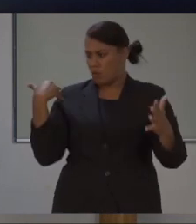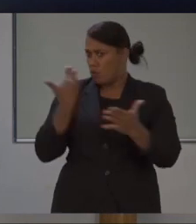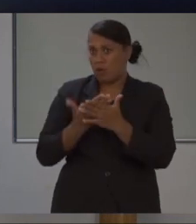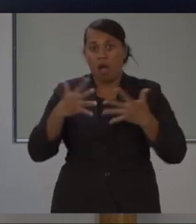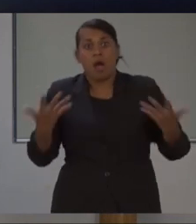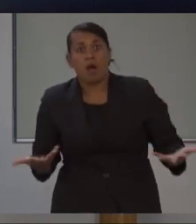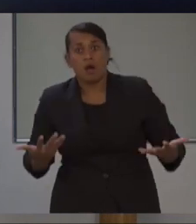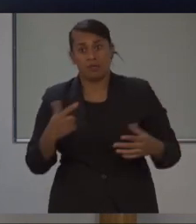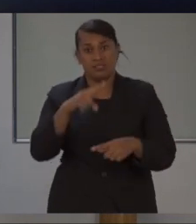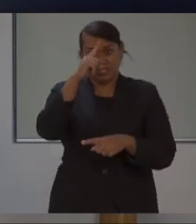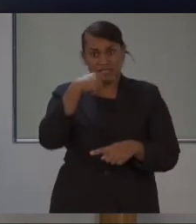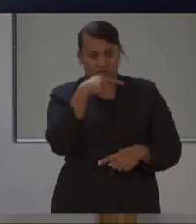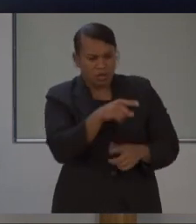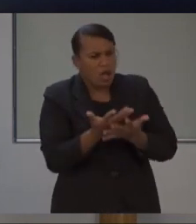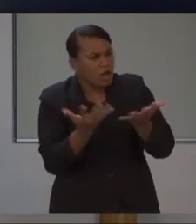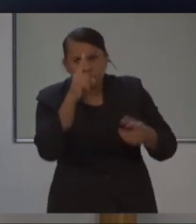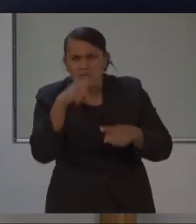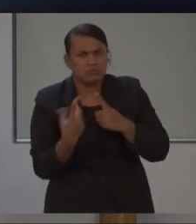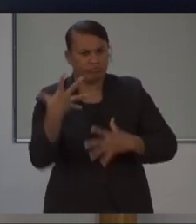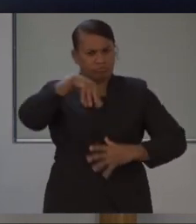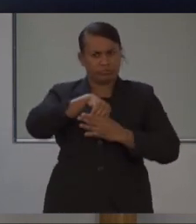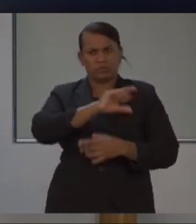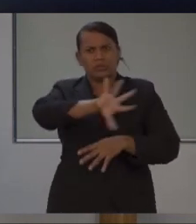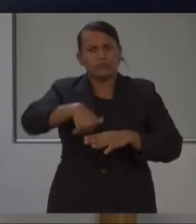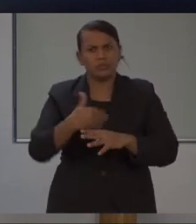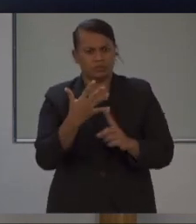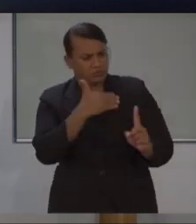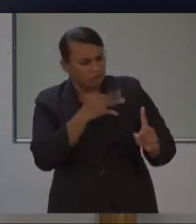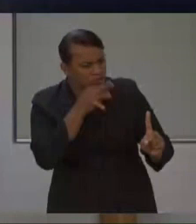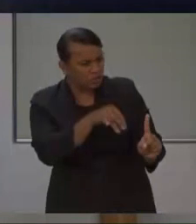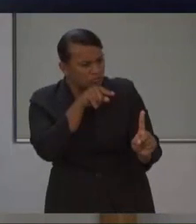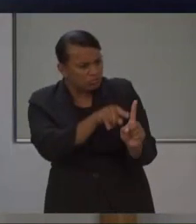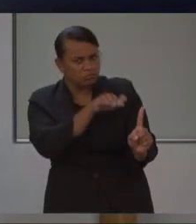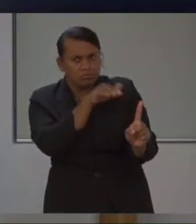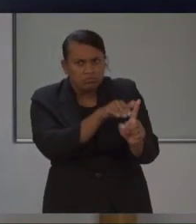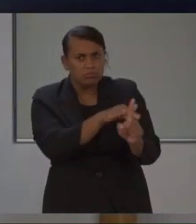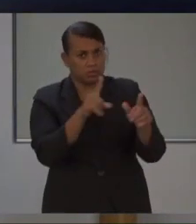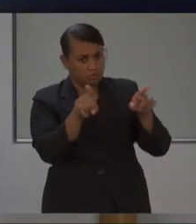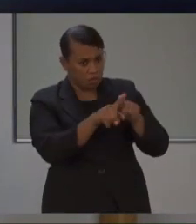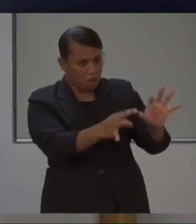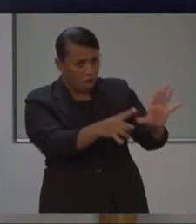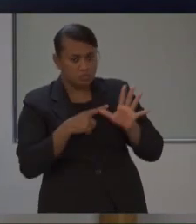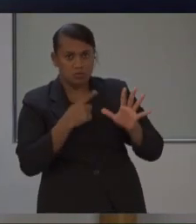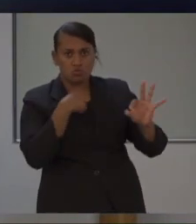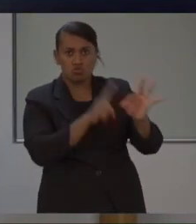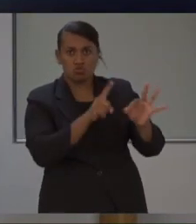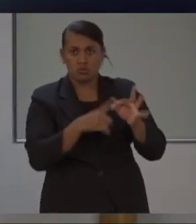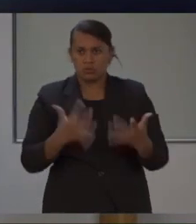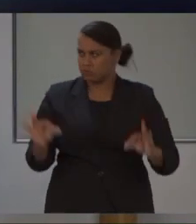patients? And for weeks, the answer has remained the same. They are in stable condition.